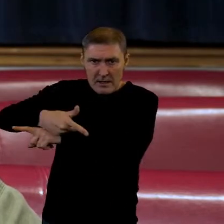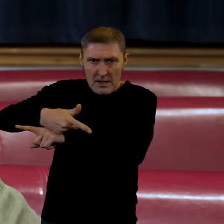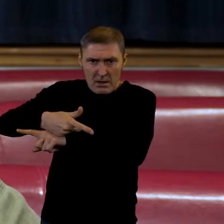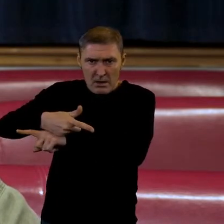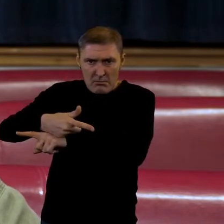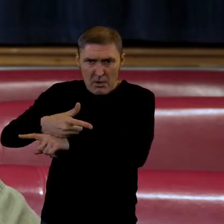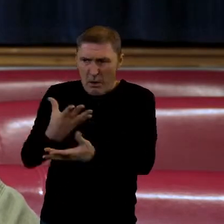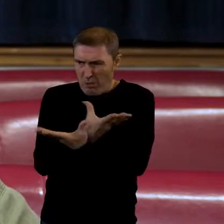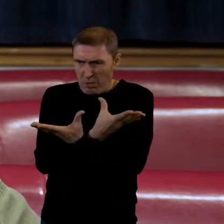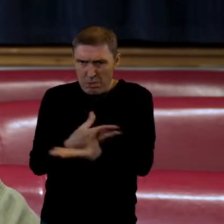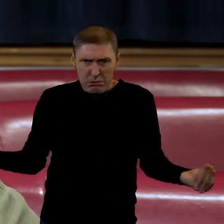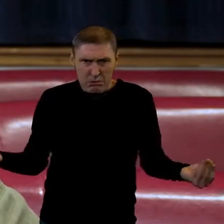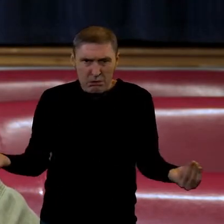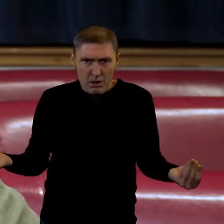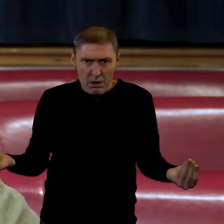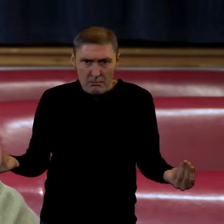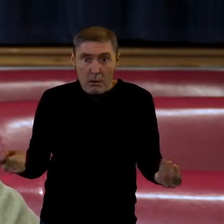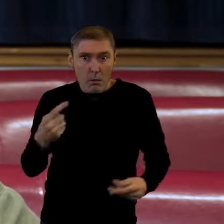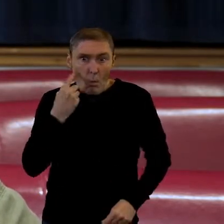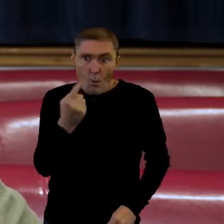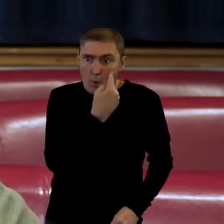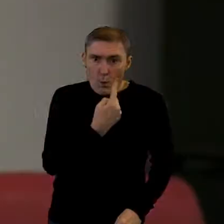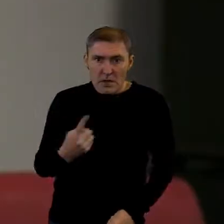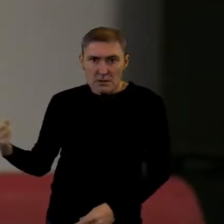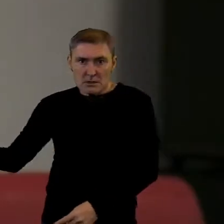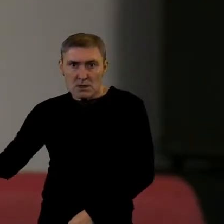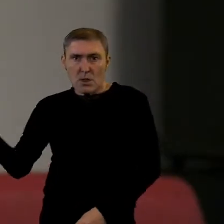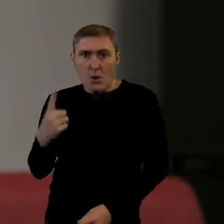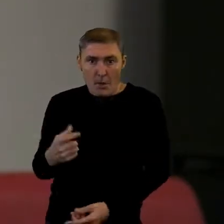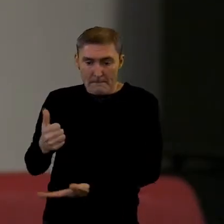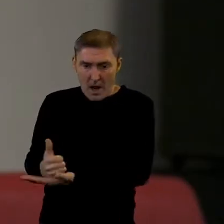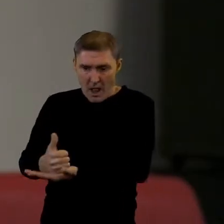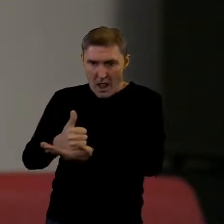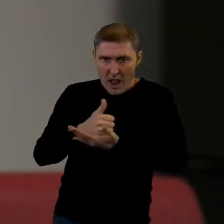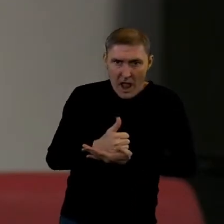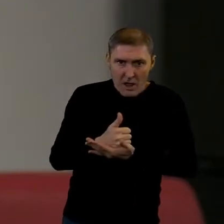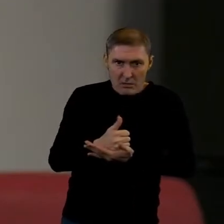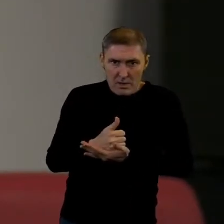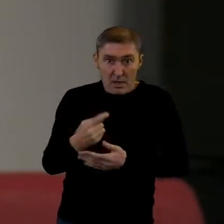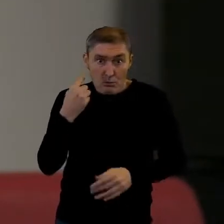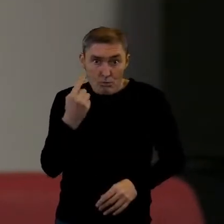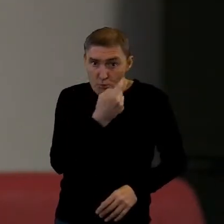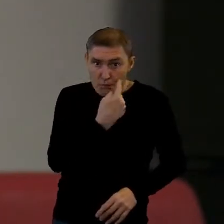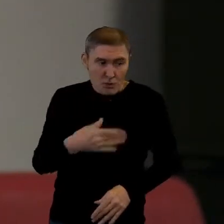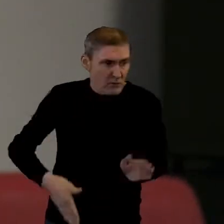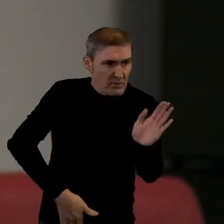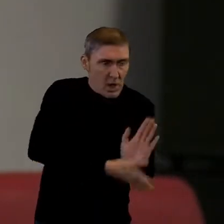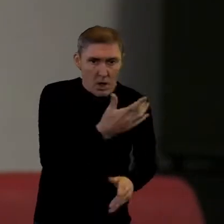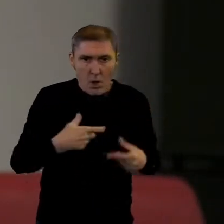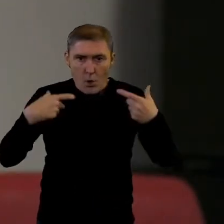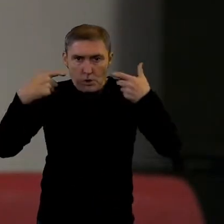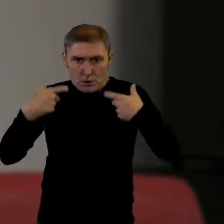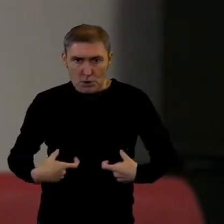racial abuse, know, if witnesses come forward, if it can be proven that there's a hate element, we go back to the